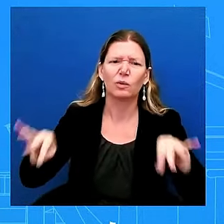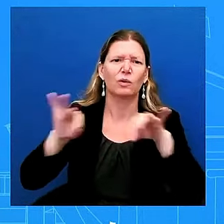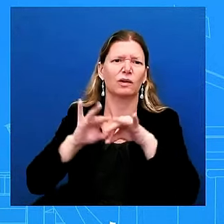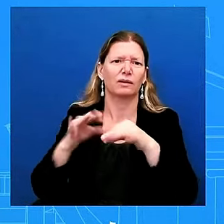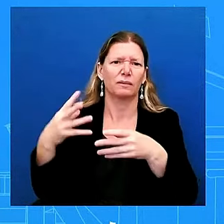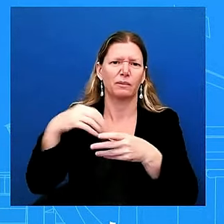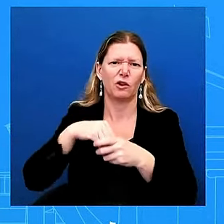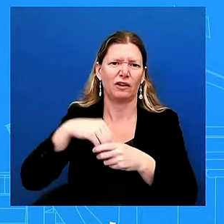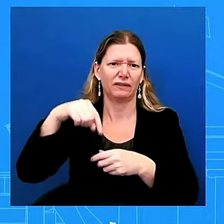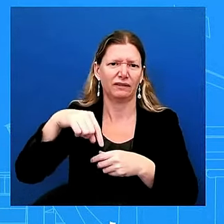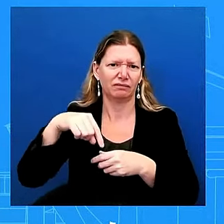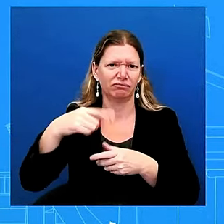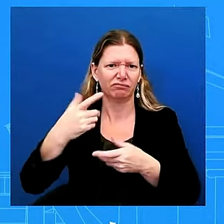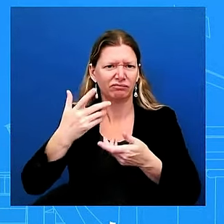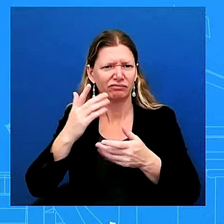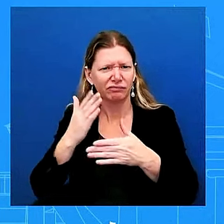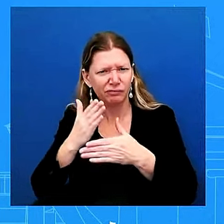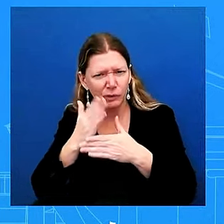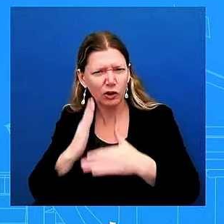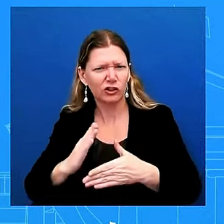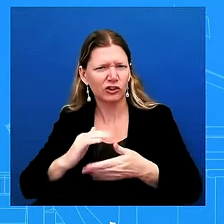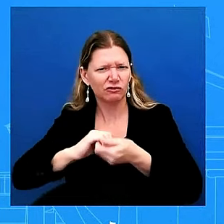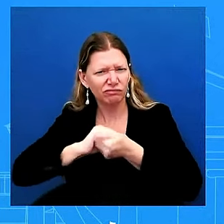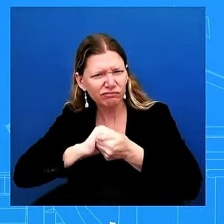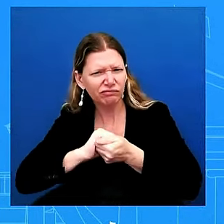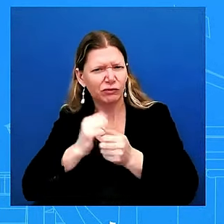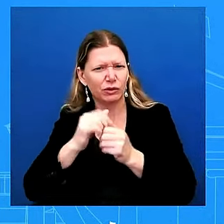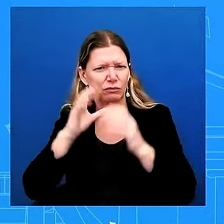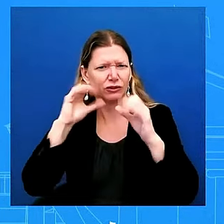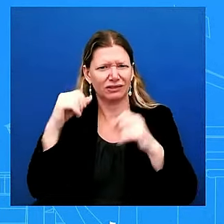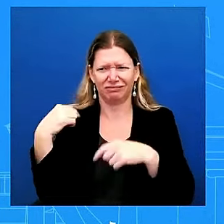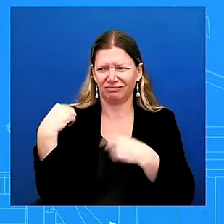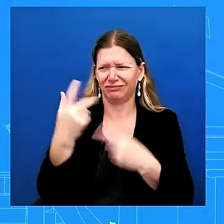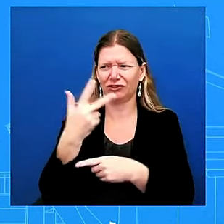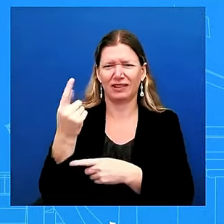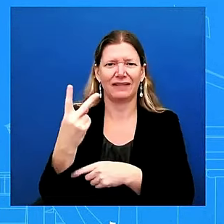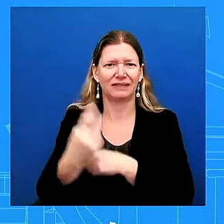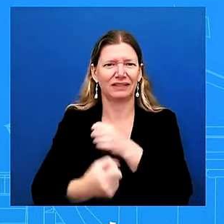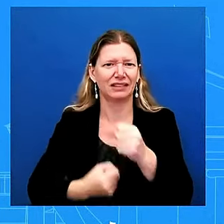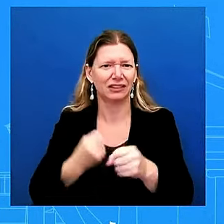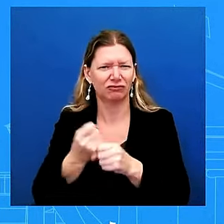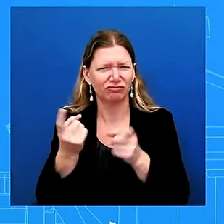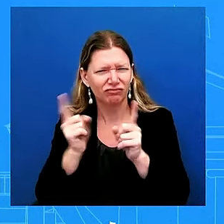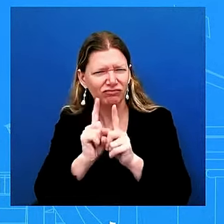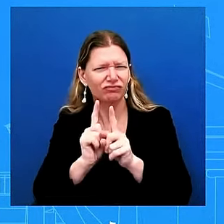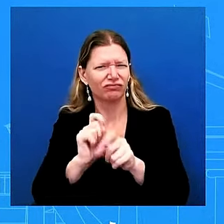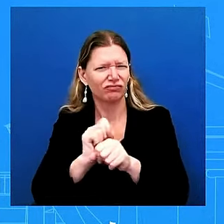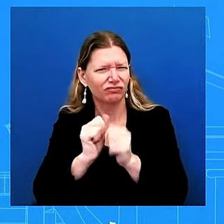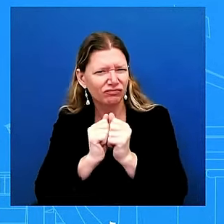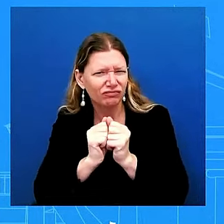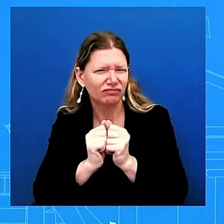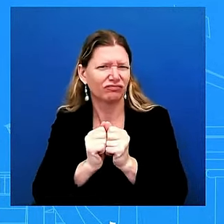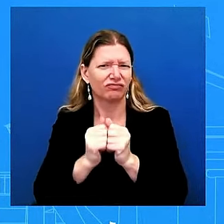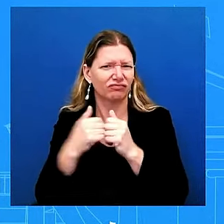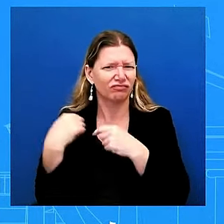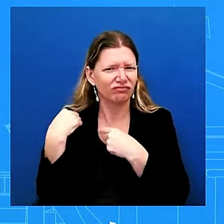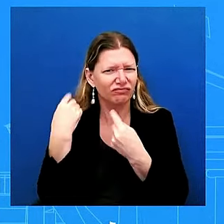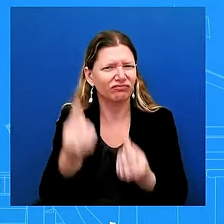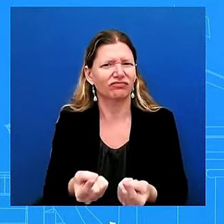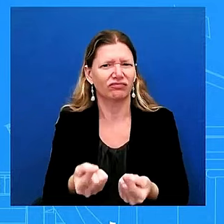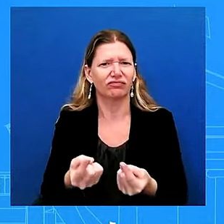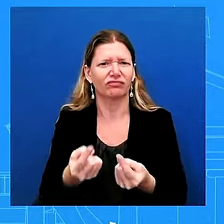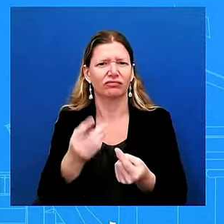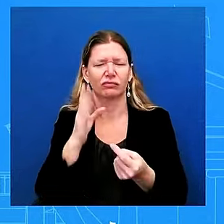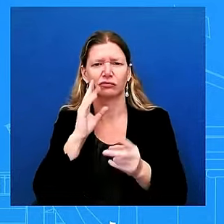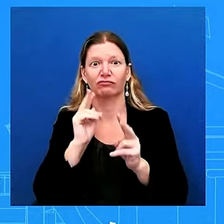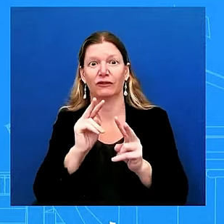and so we uh you know we look forward to see what she's going to be doing down the road get april okay kareem